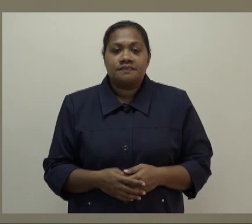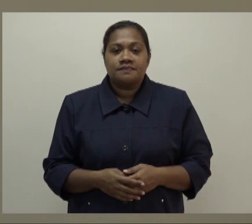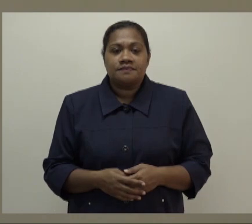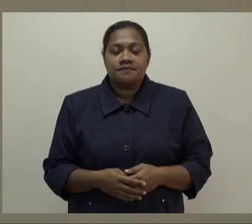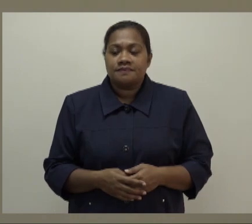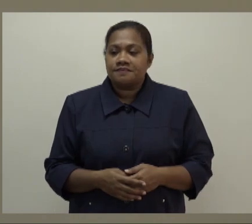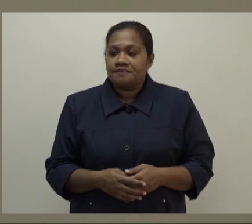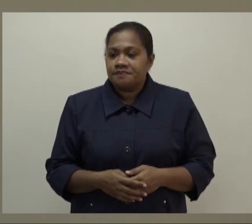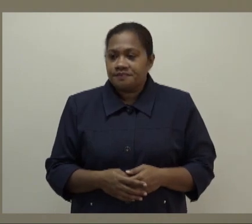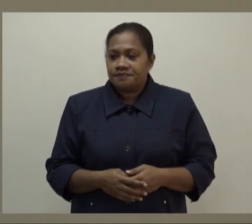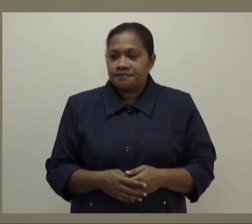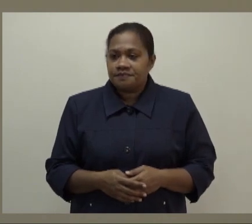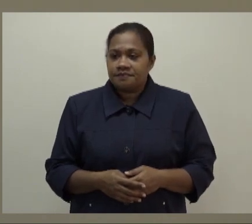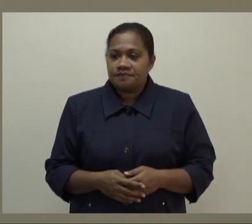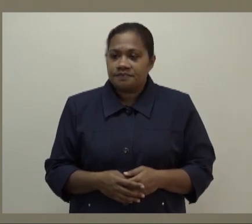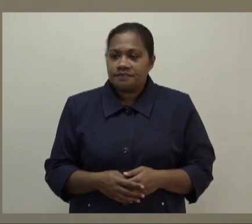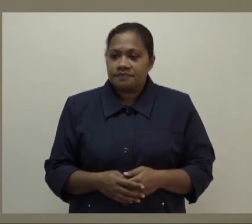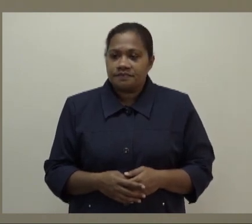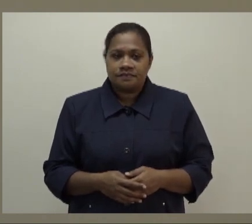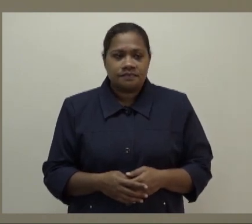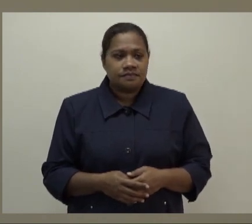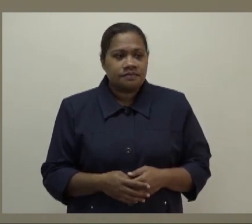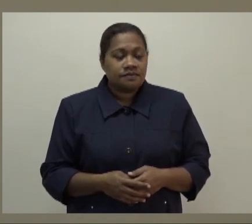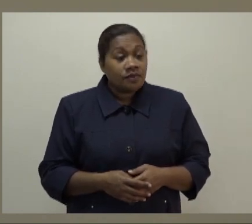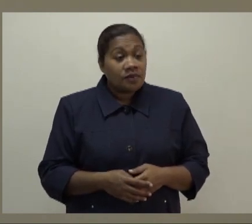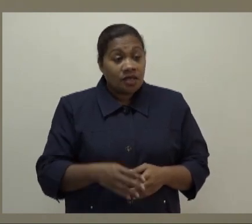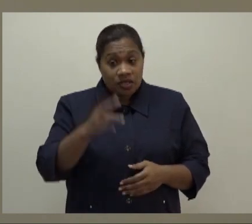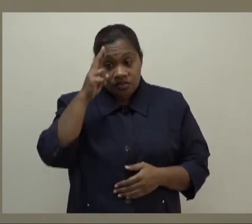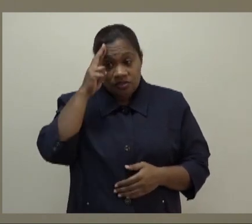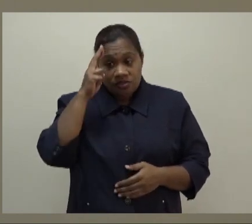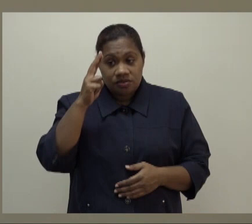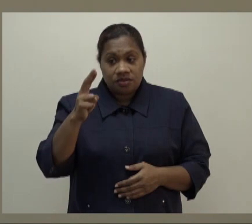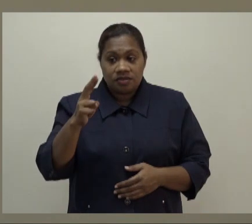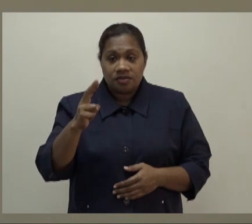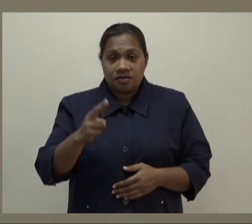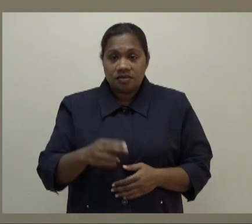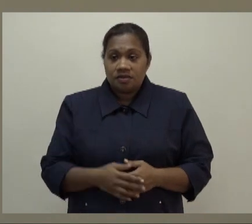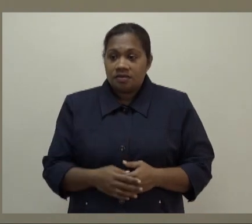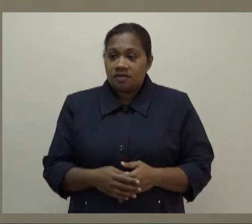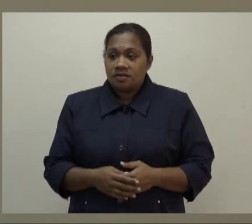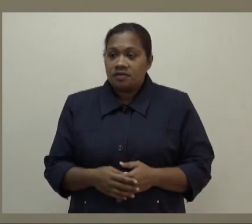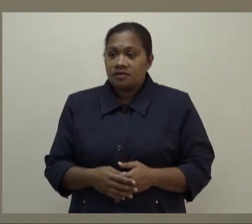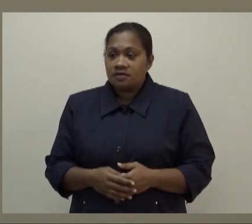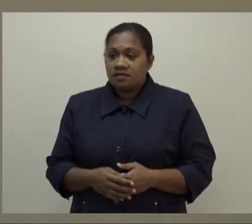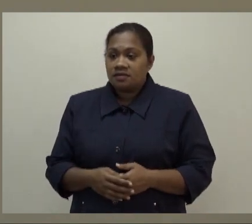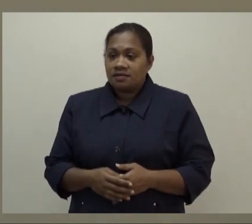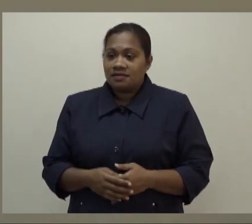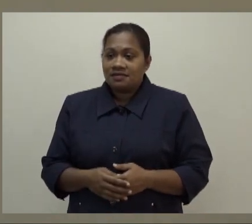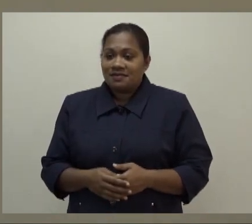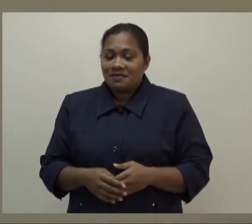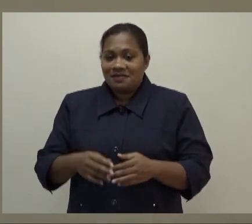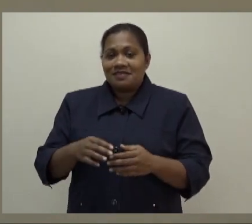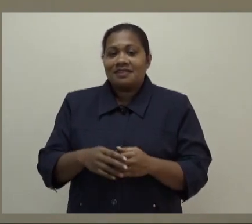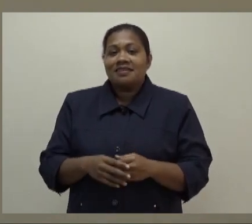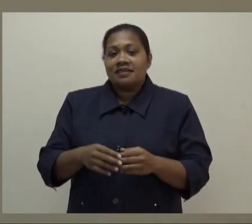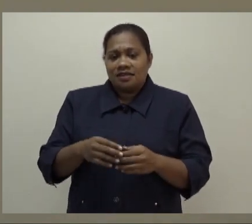Sir, I know that it was highlighted that there will be no nightclubs and no dancing will be allowed by the